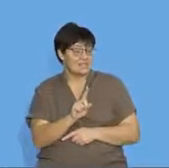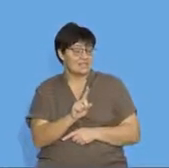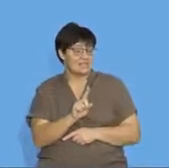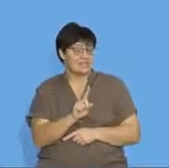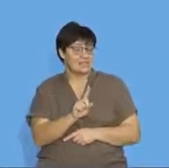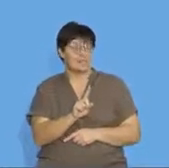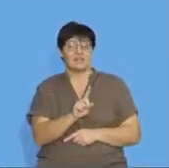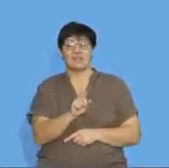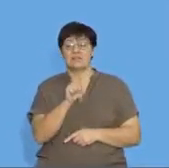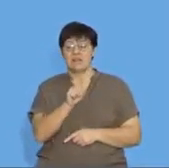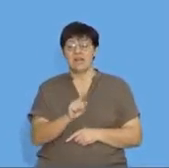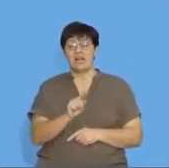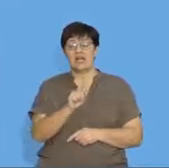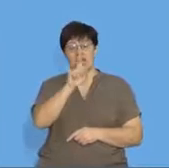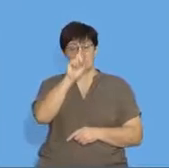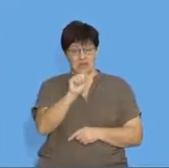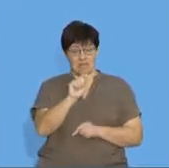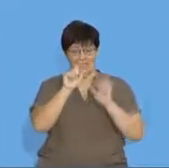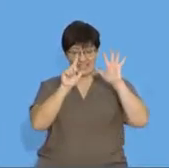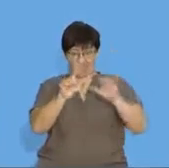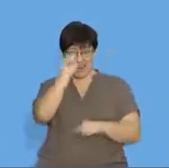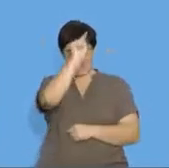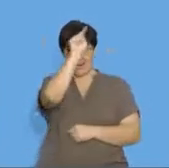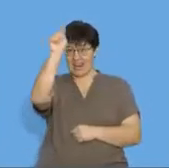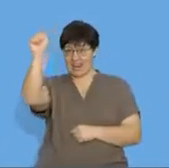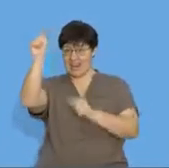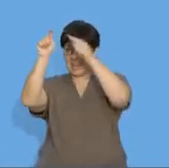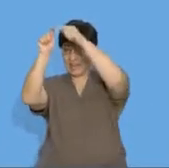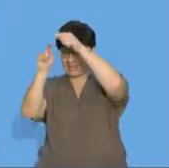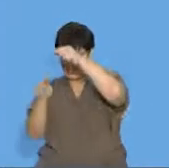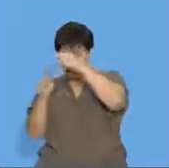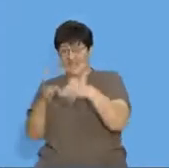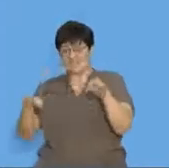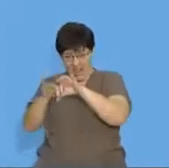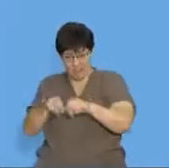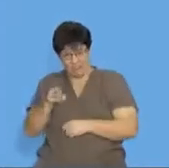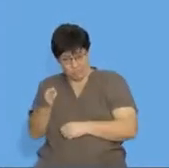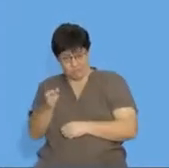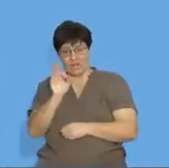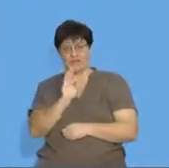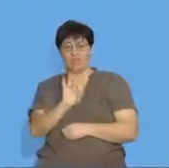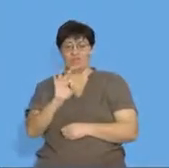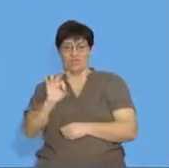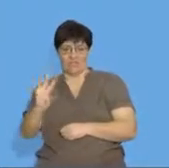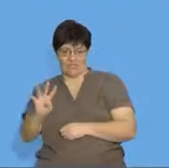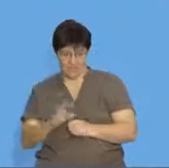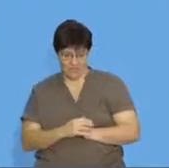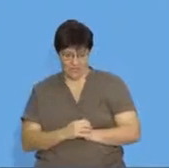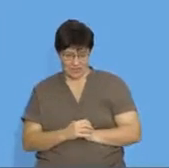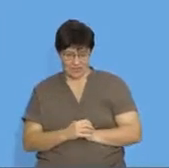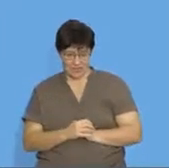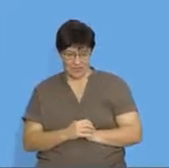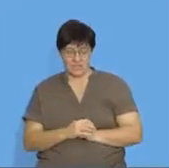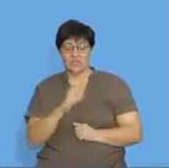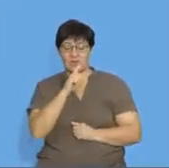of the 7th term is 334. So, just the statement